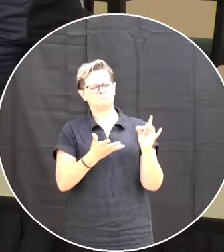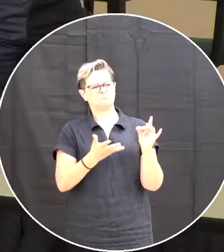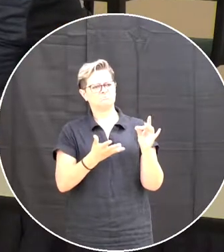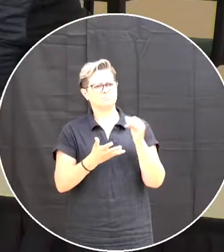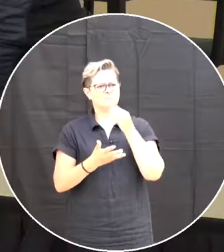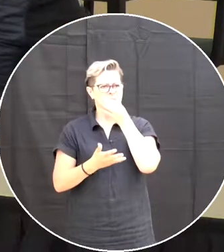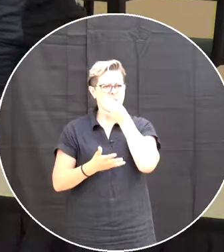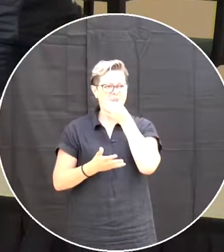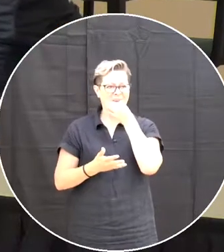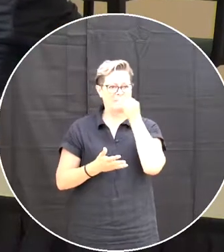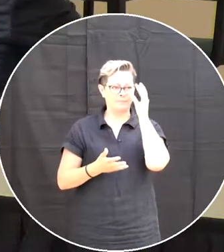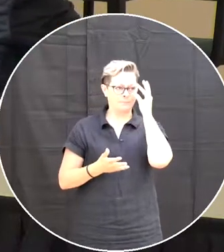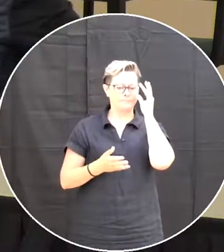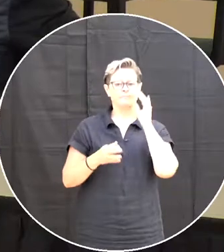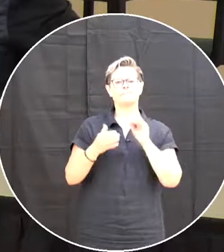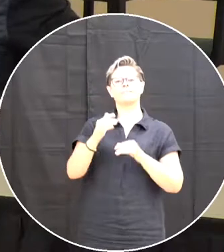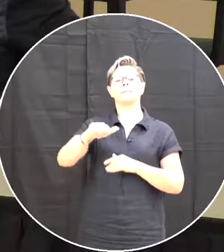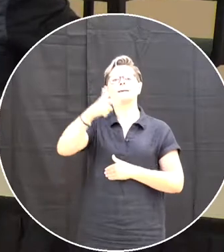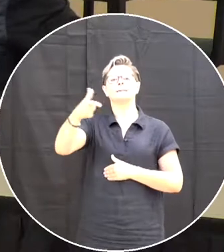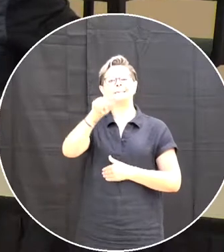we're going to uh terry